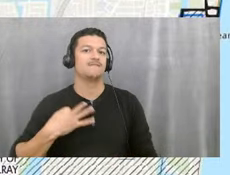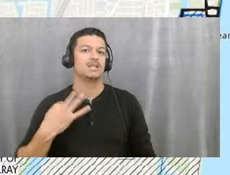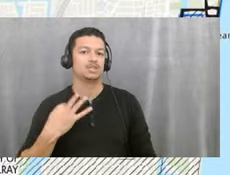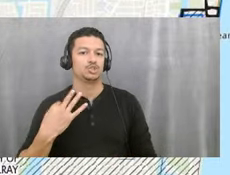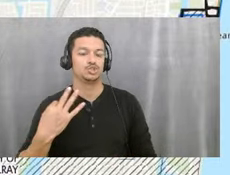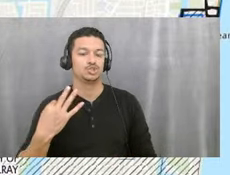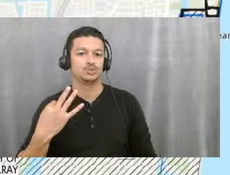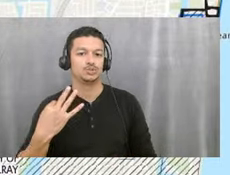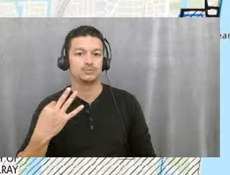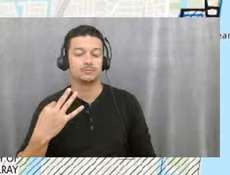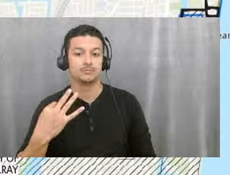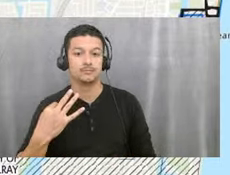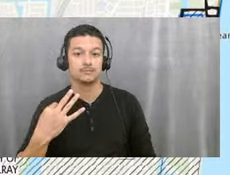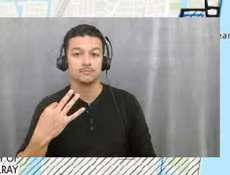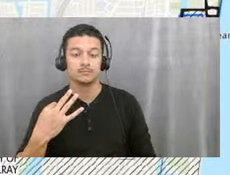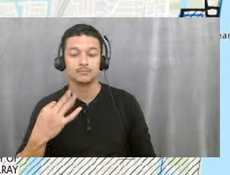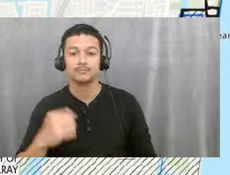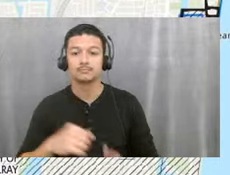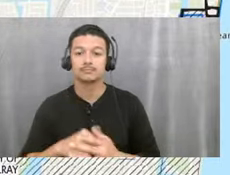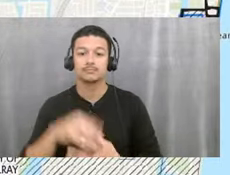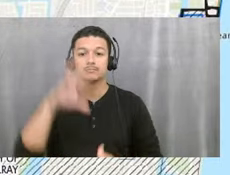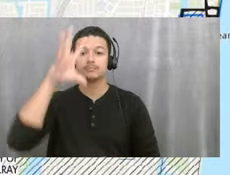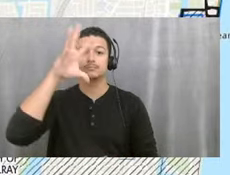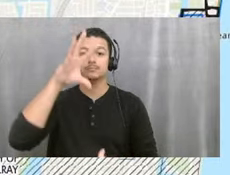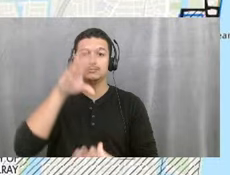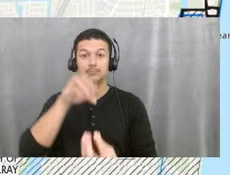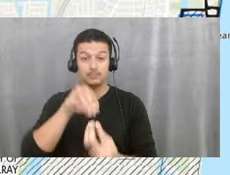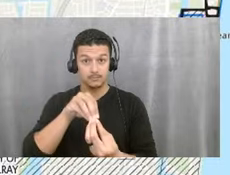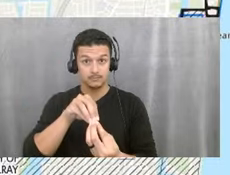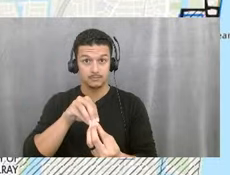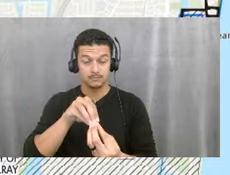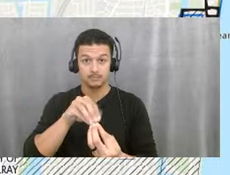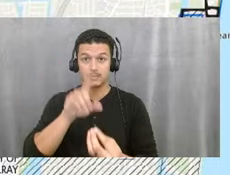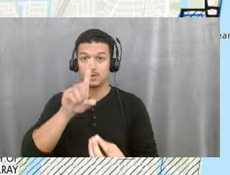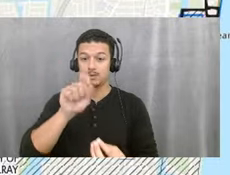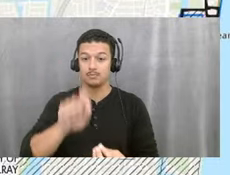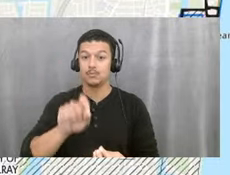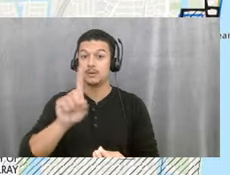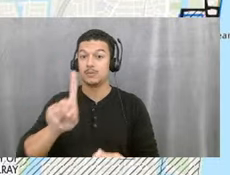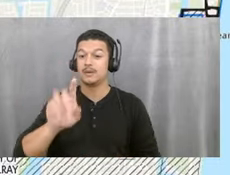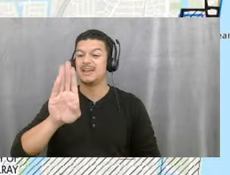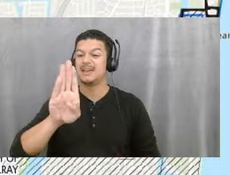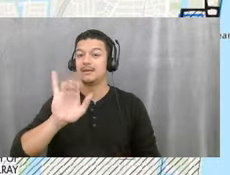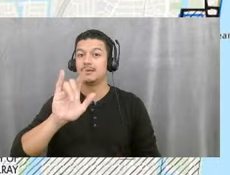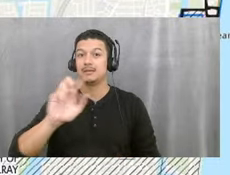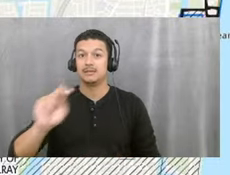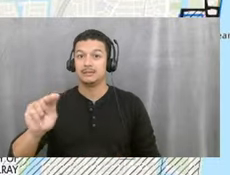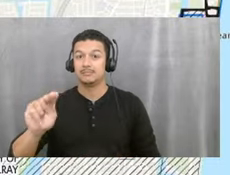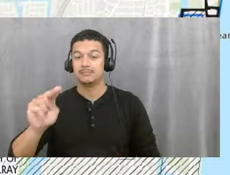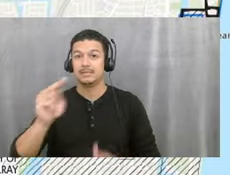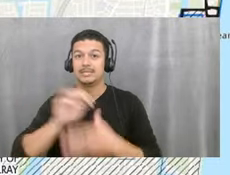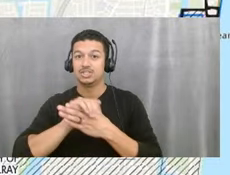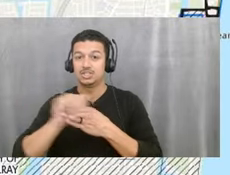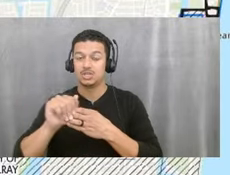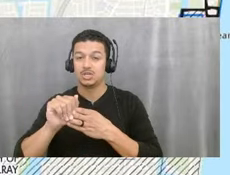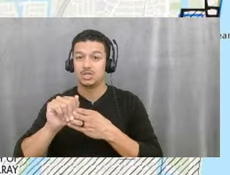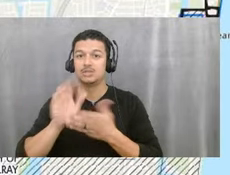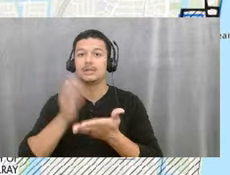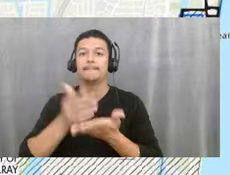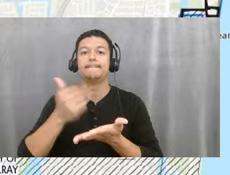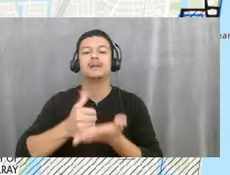That includes a total taxable value of 1.1 billion dollars and a budgetary value of $9.2 million.